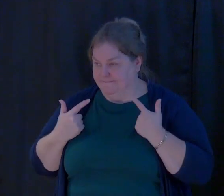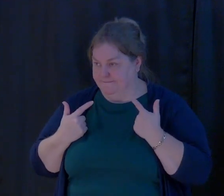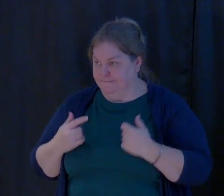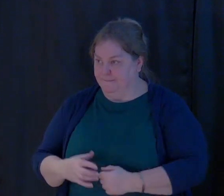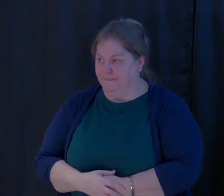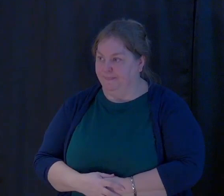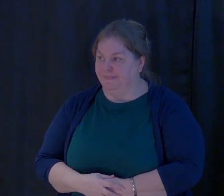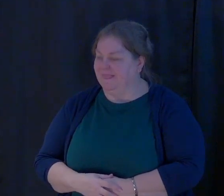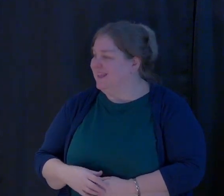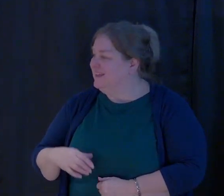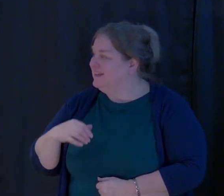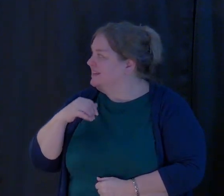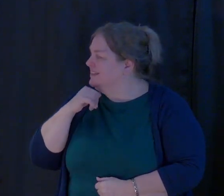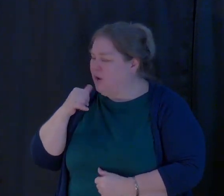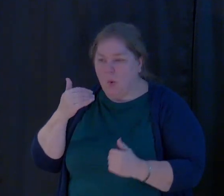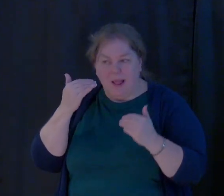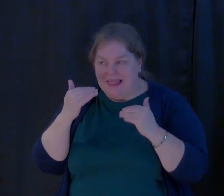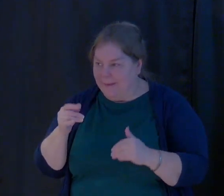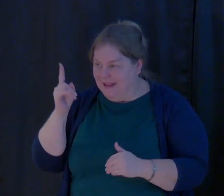And don't limit him.